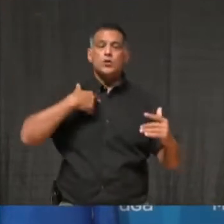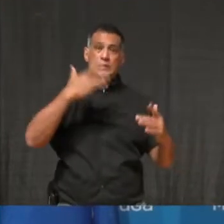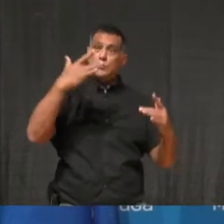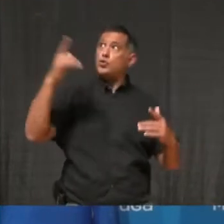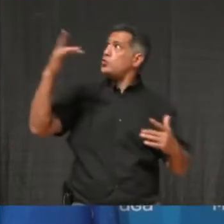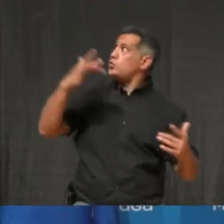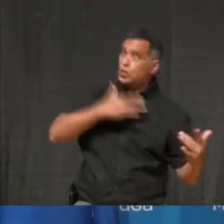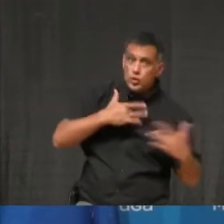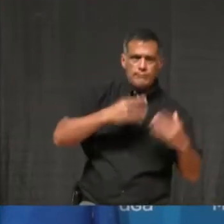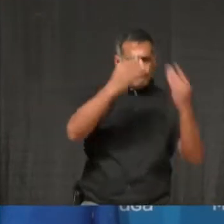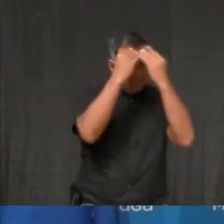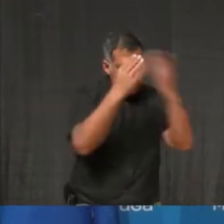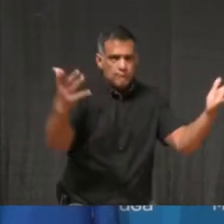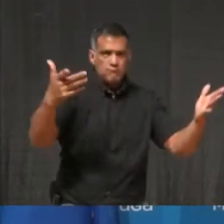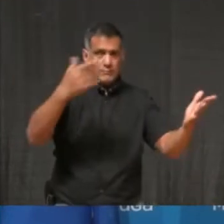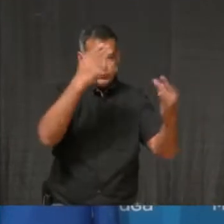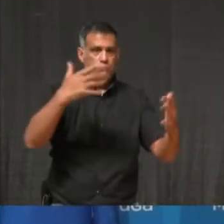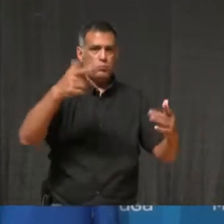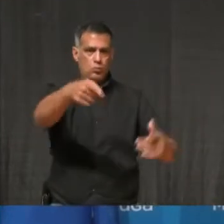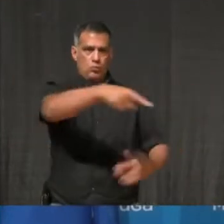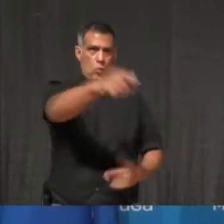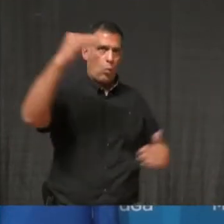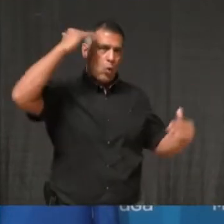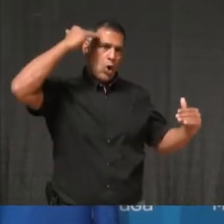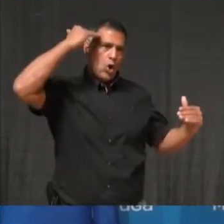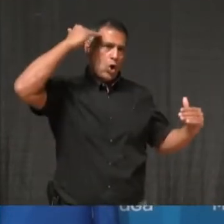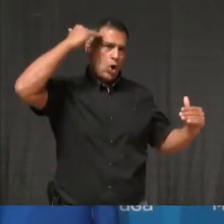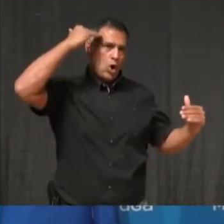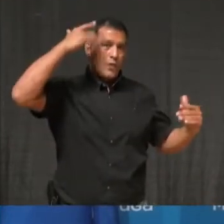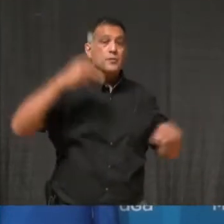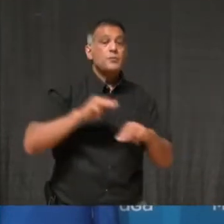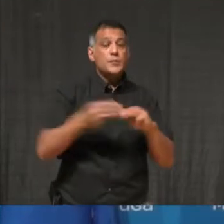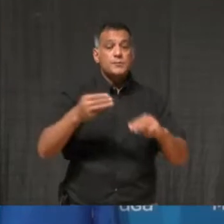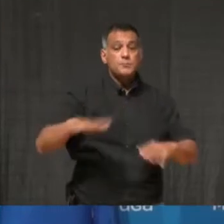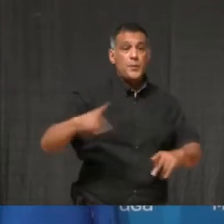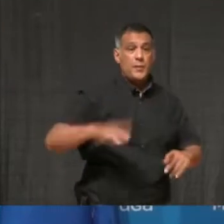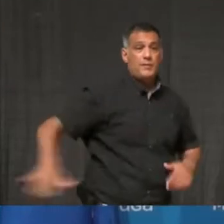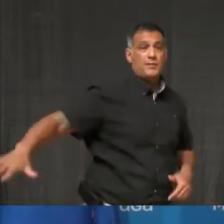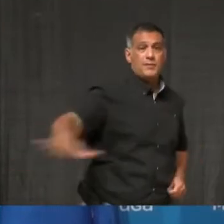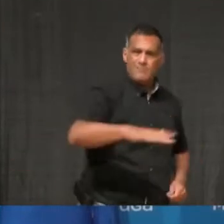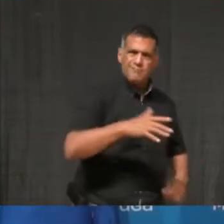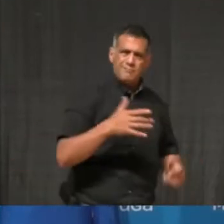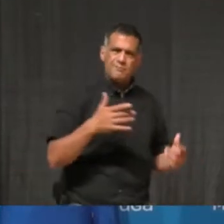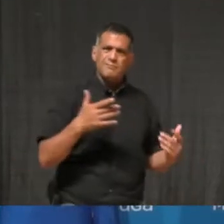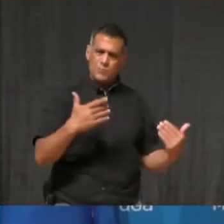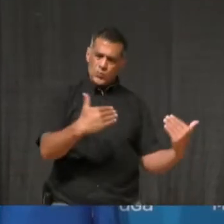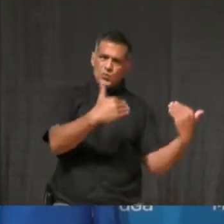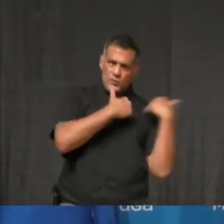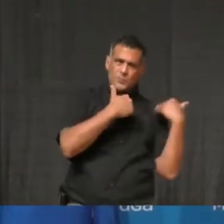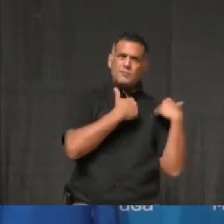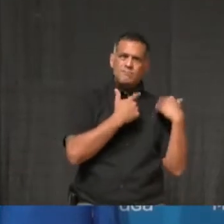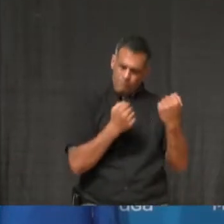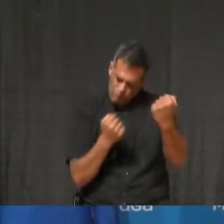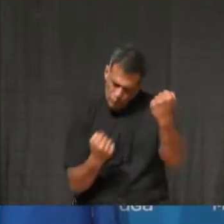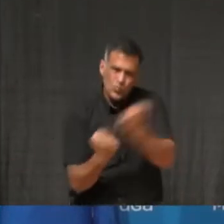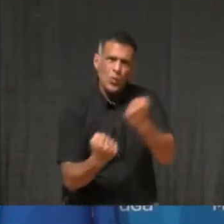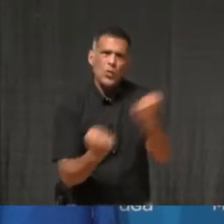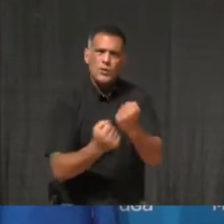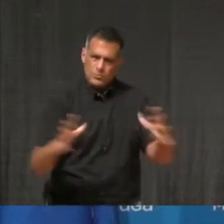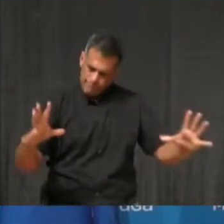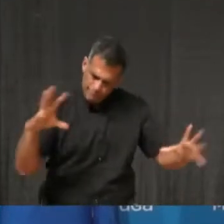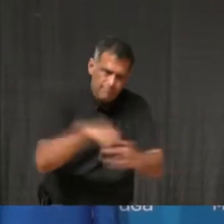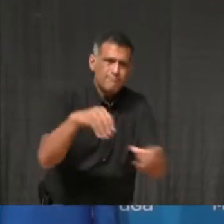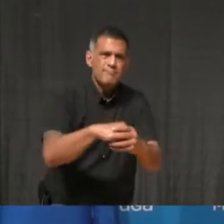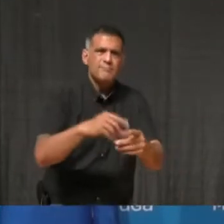I am asking that all Mississaugans also to play their part by supporting our small businesses. Please think